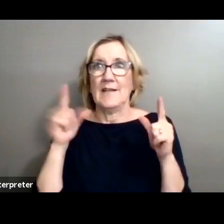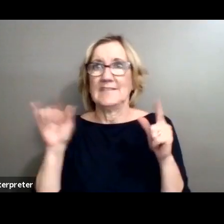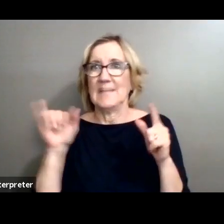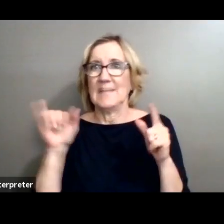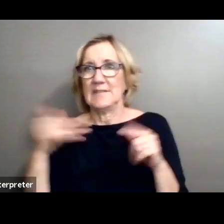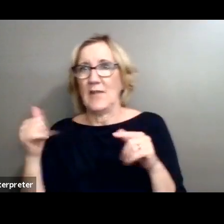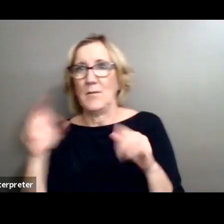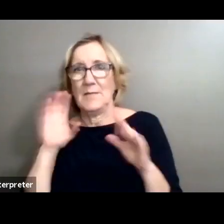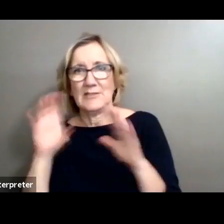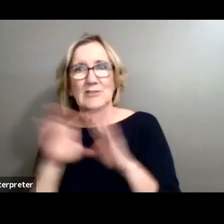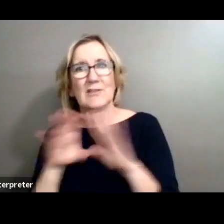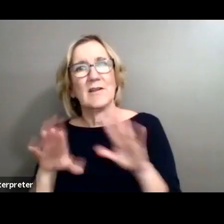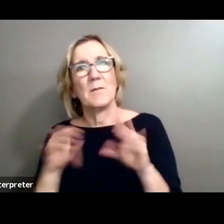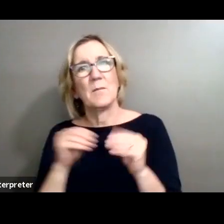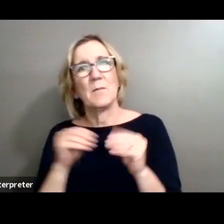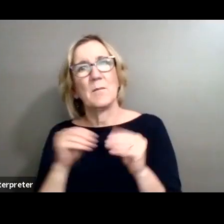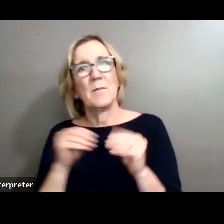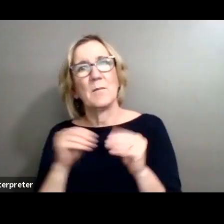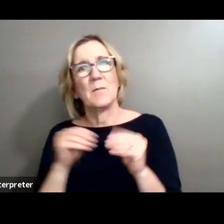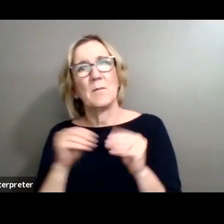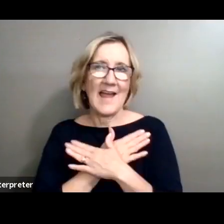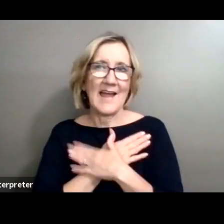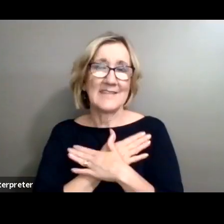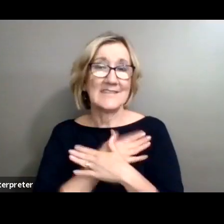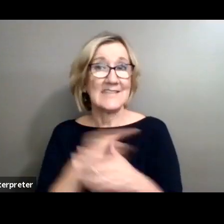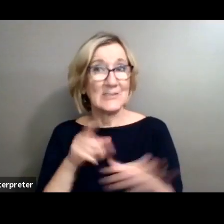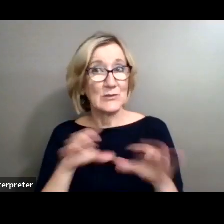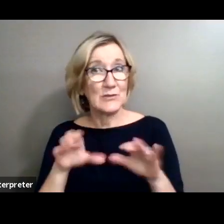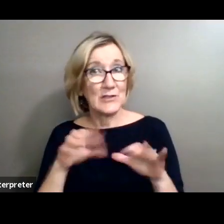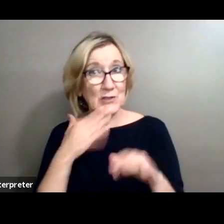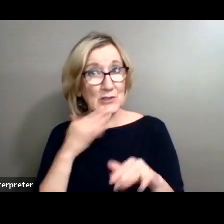There we go. He's doing a good job taking those pictures.